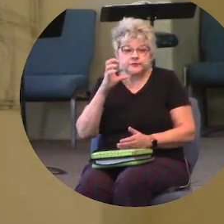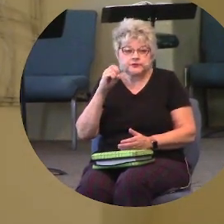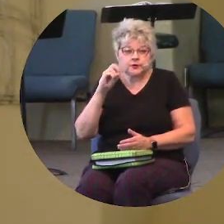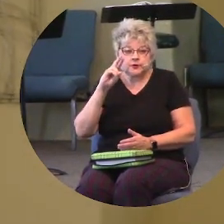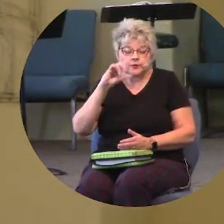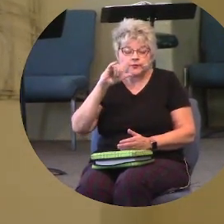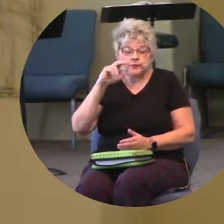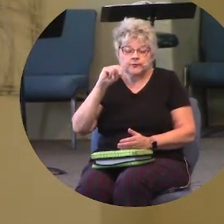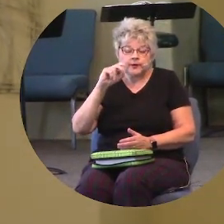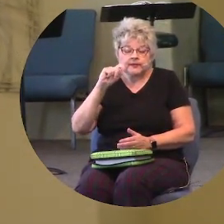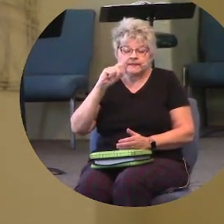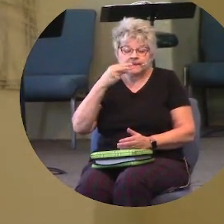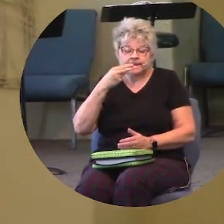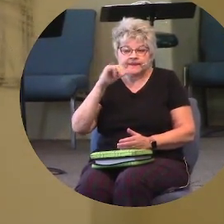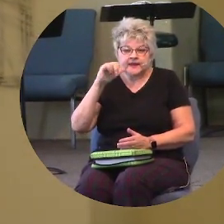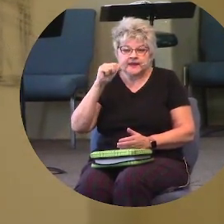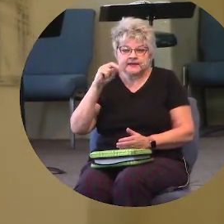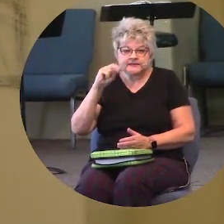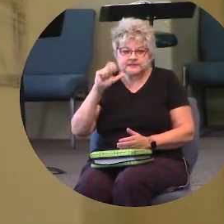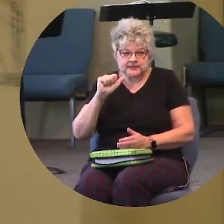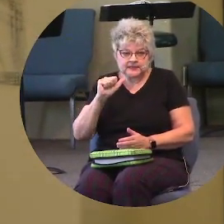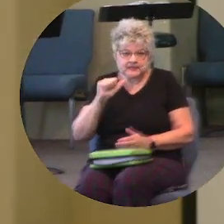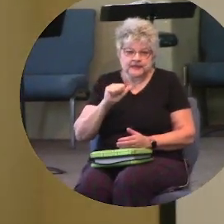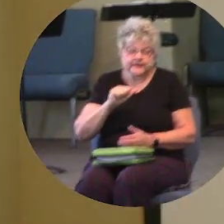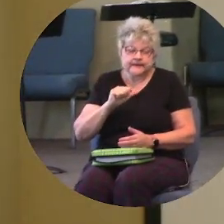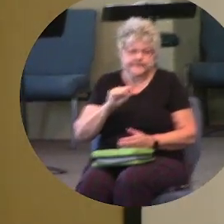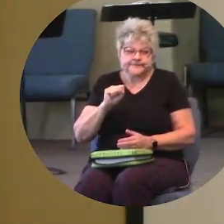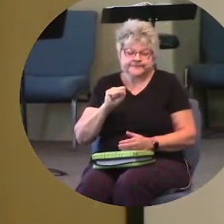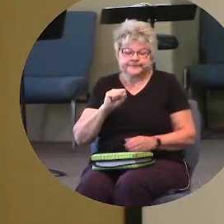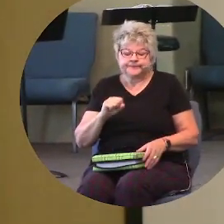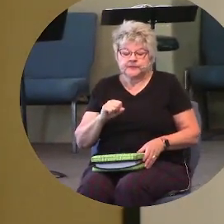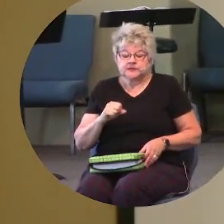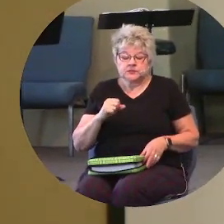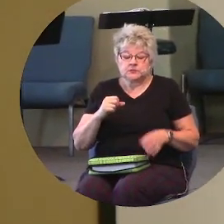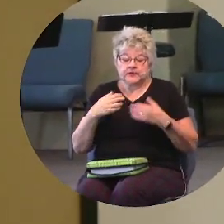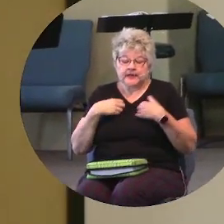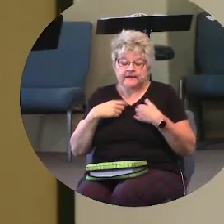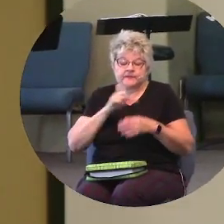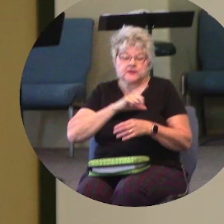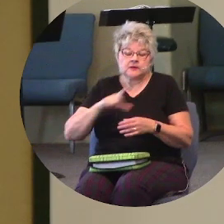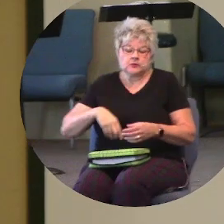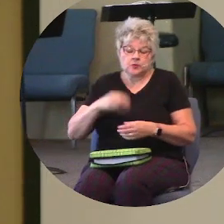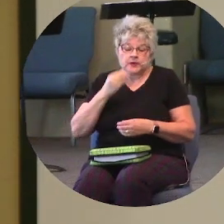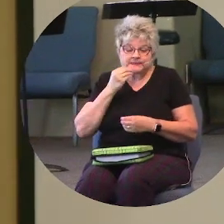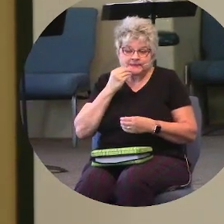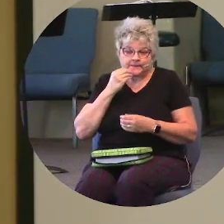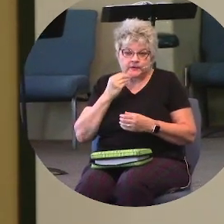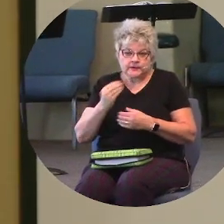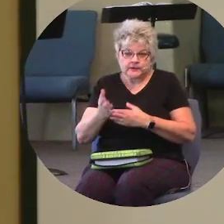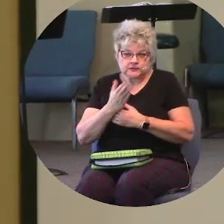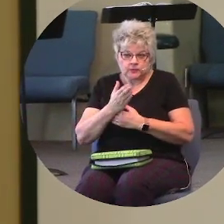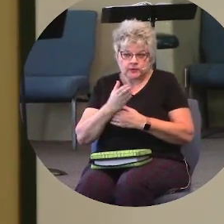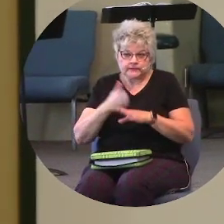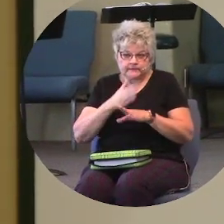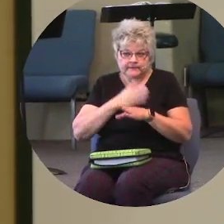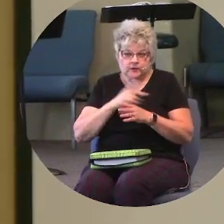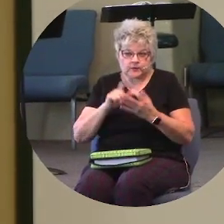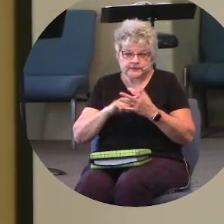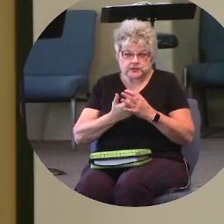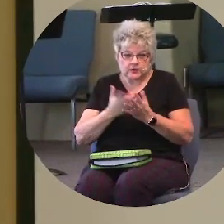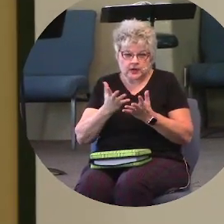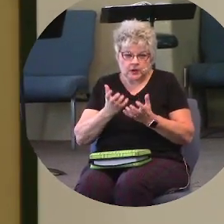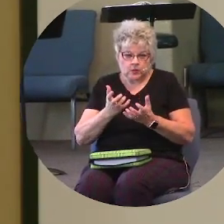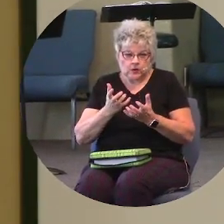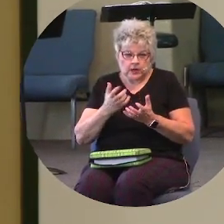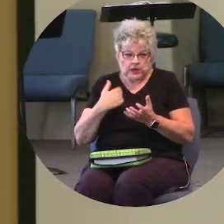Supper this morning. And before we get started, I want us